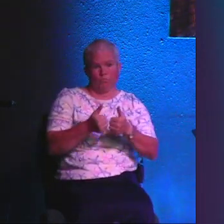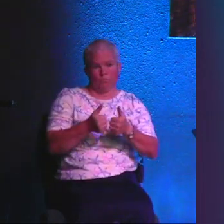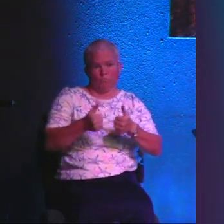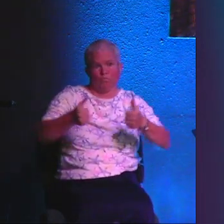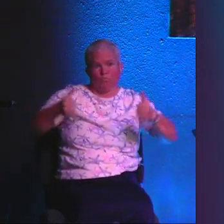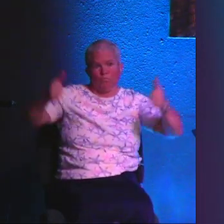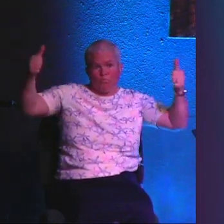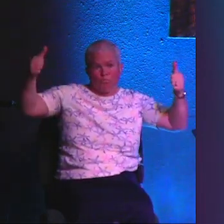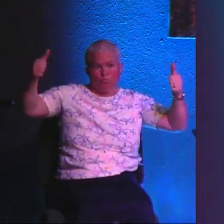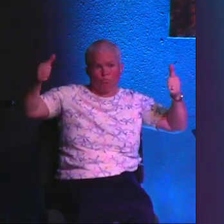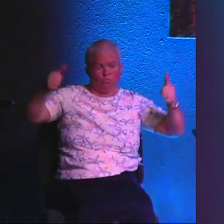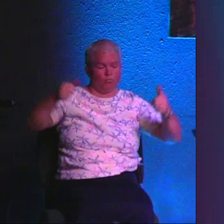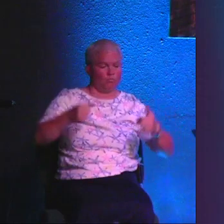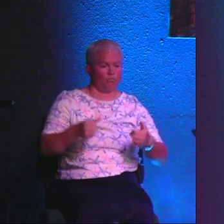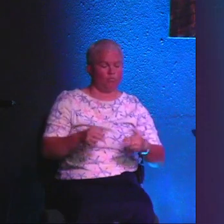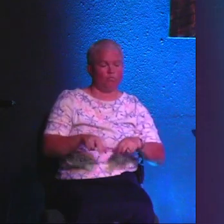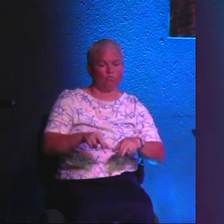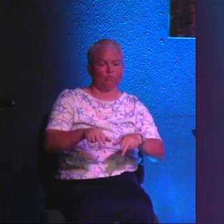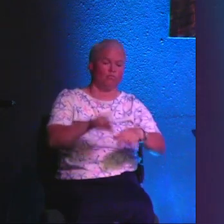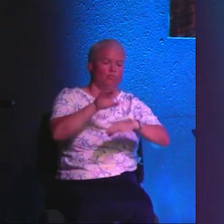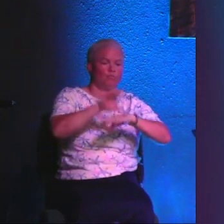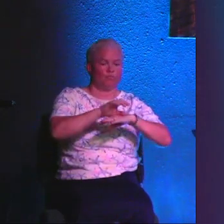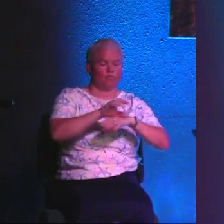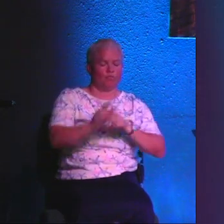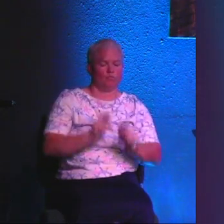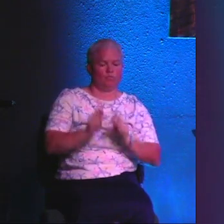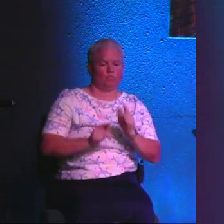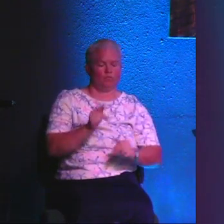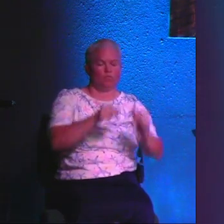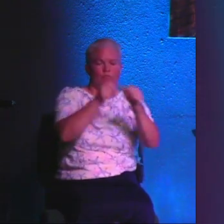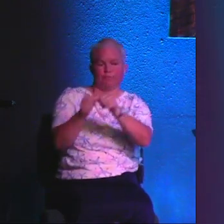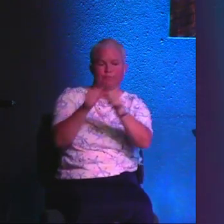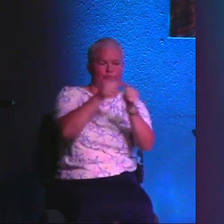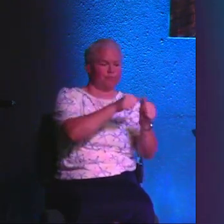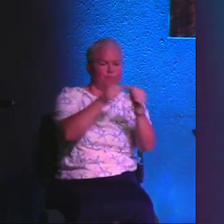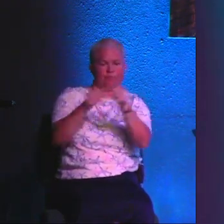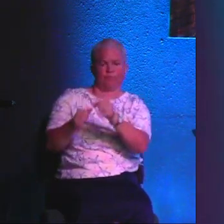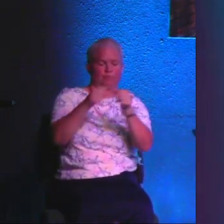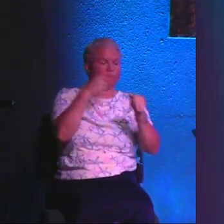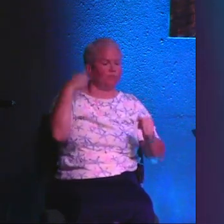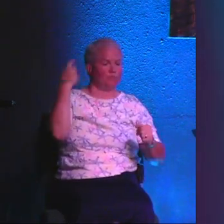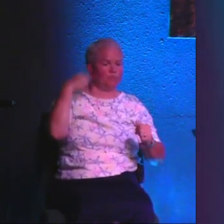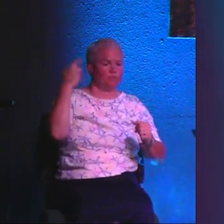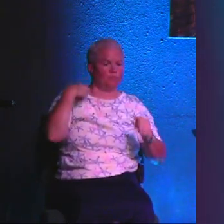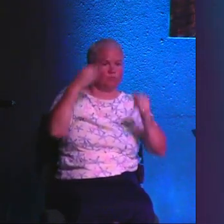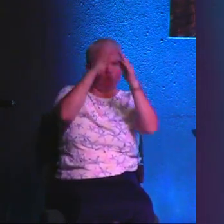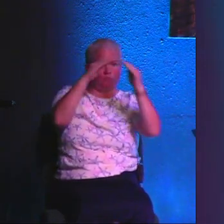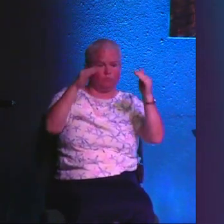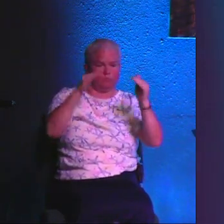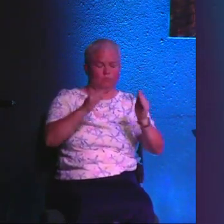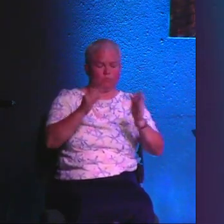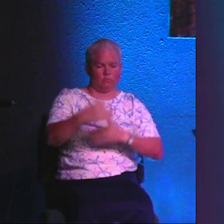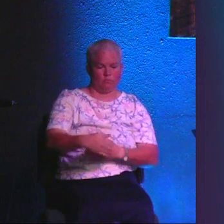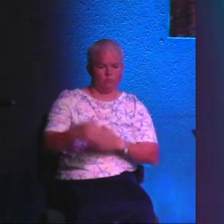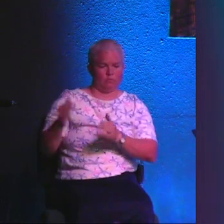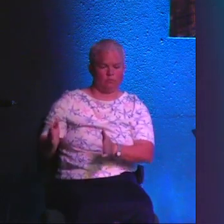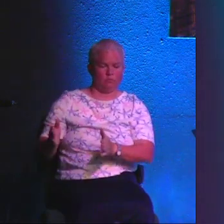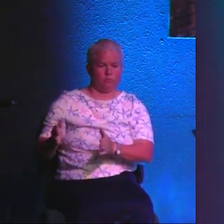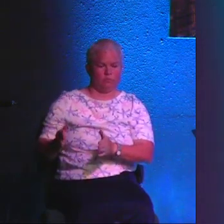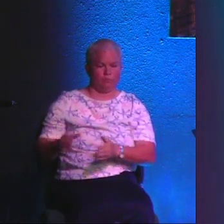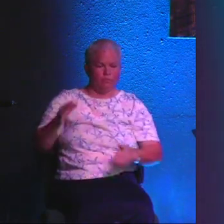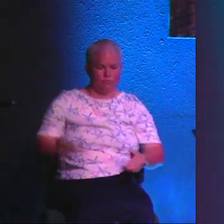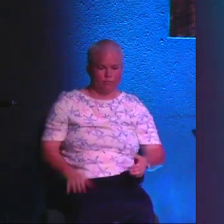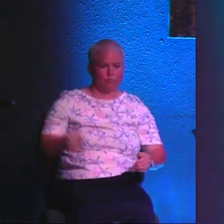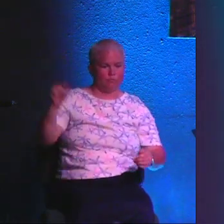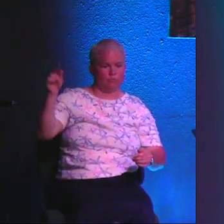challenge because we step out of this church and there's people driving crazy. And you get home and your neighbor has done this or the